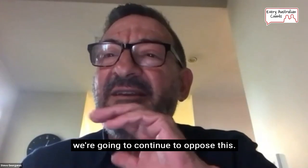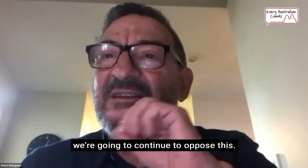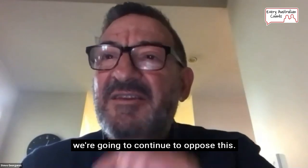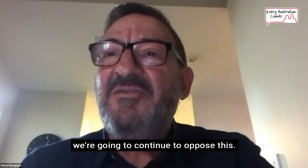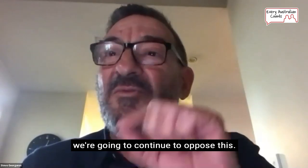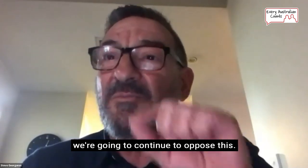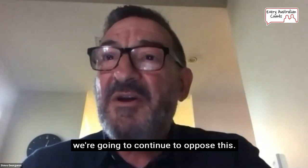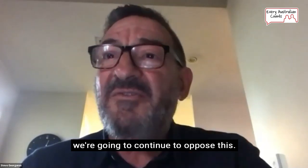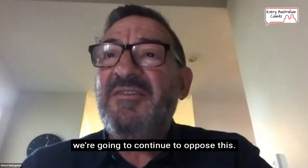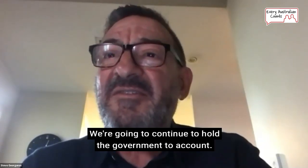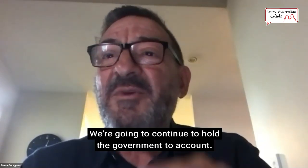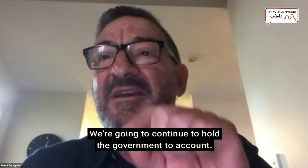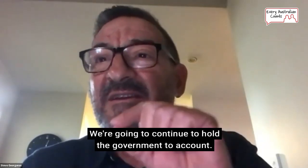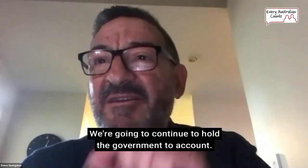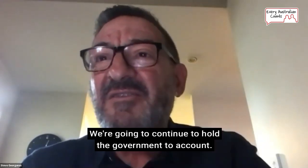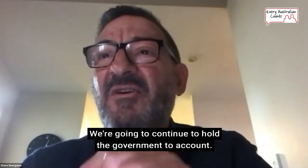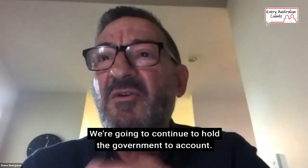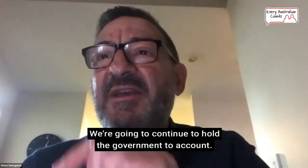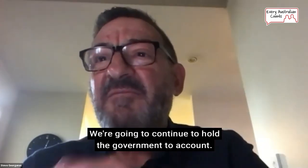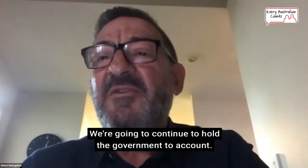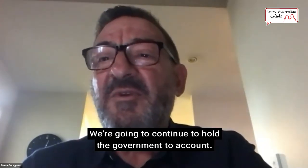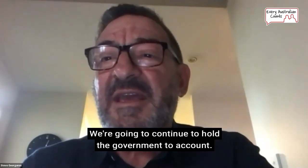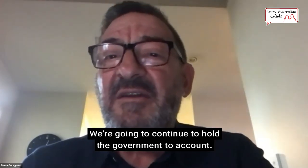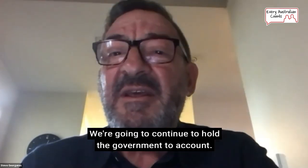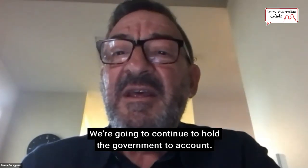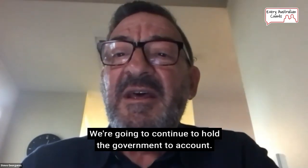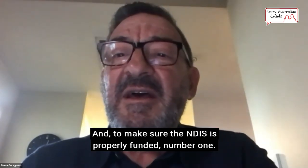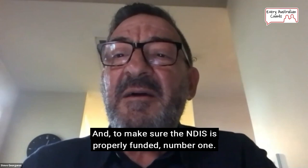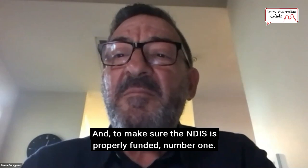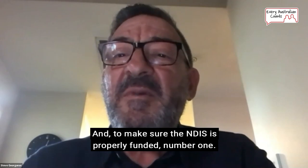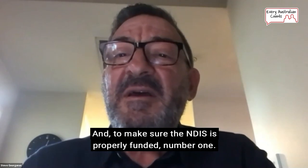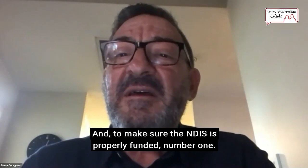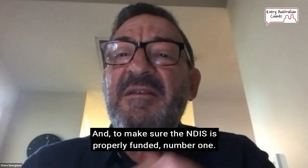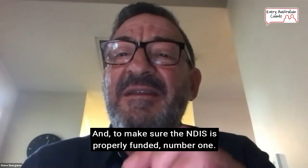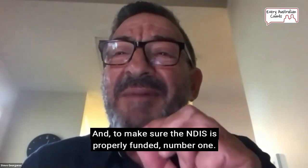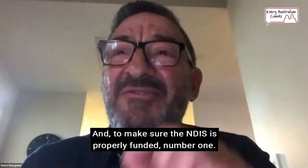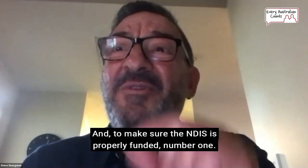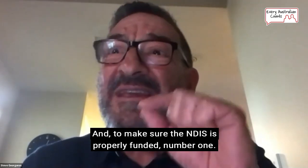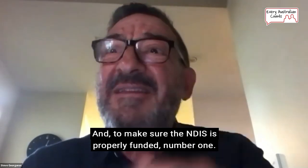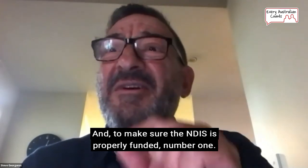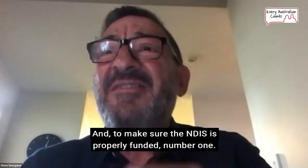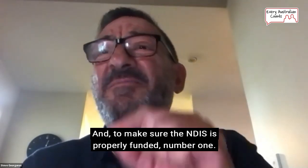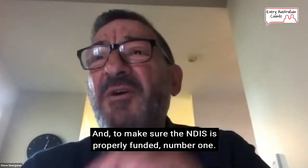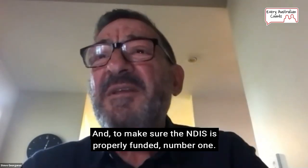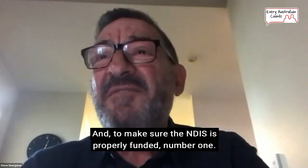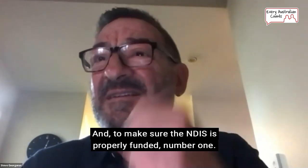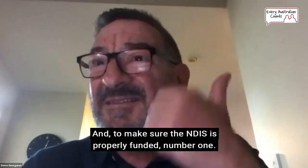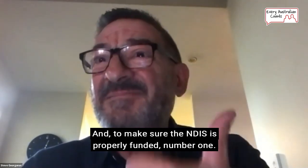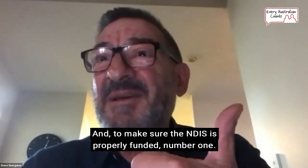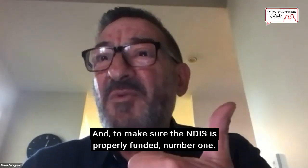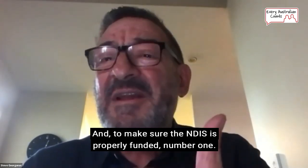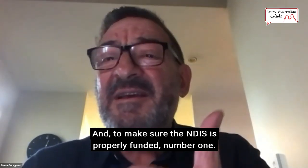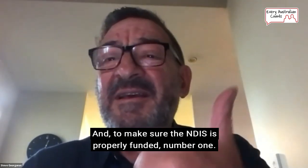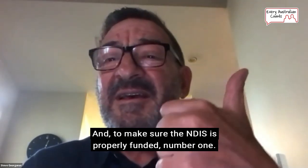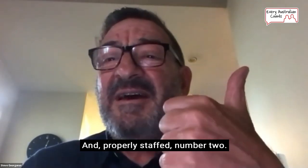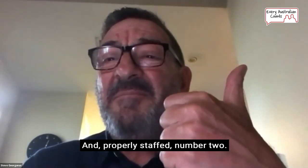you we're going to continue to propose this, we're going to continue to hold the government to account, and to make sure the NDIS is properly funded,